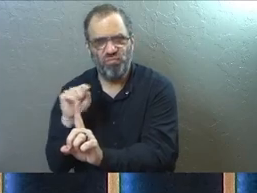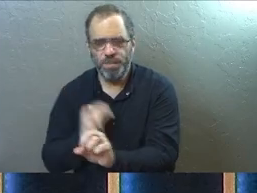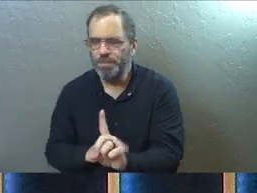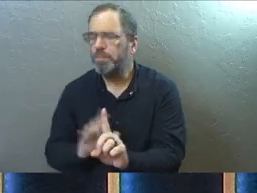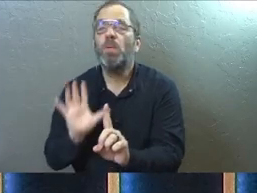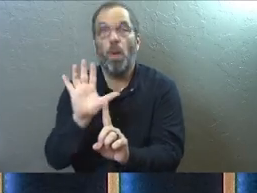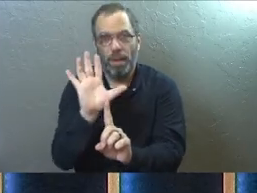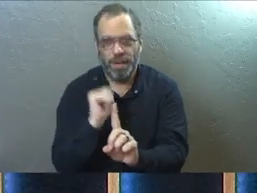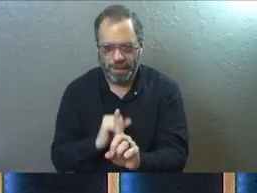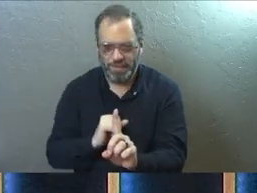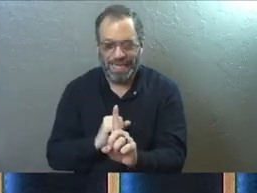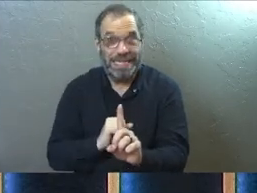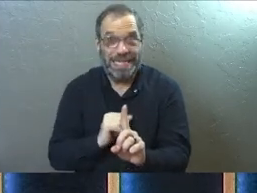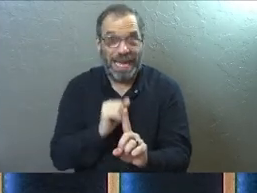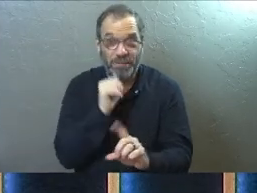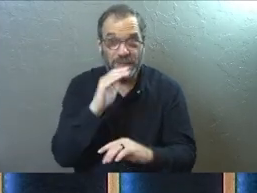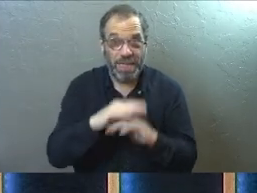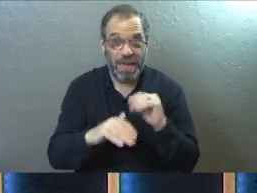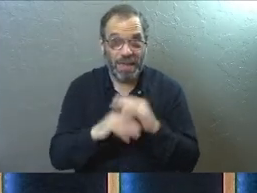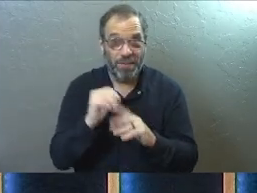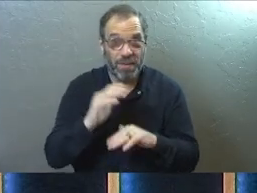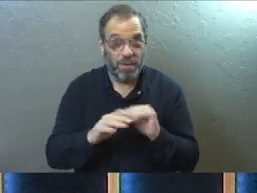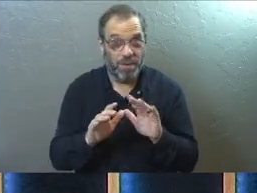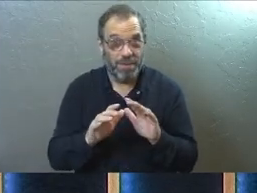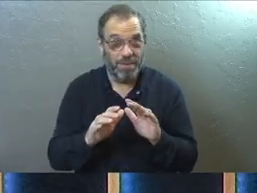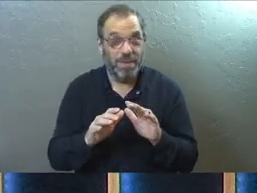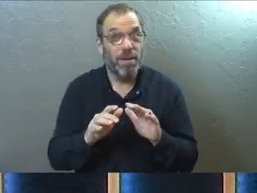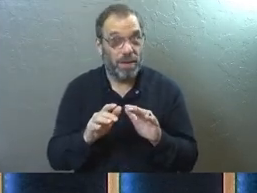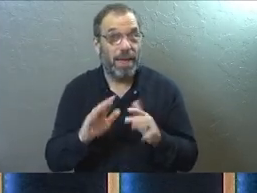If, if I haven't made you uncomfortable yet, it's about to get worse.